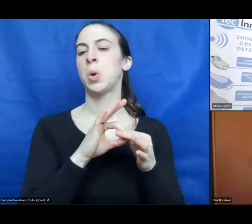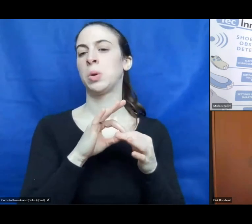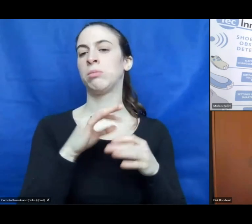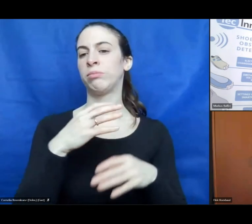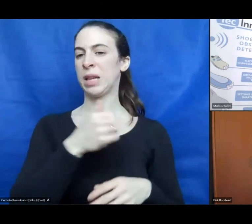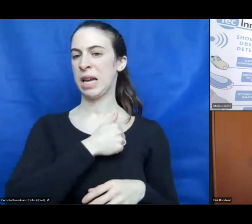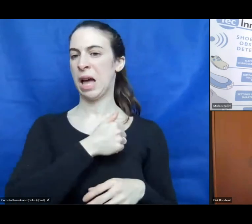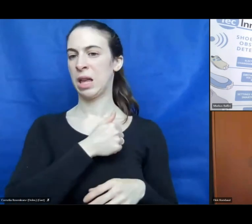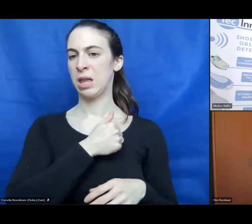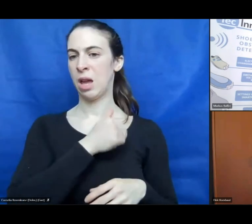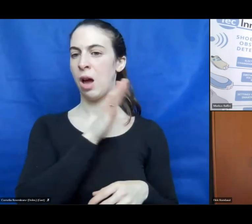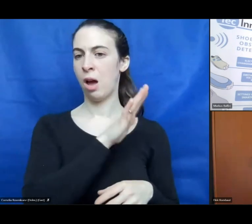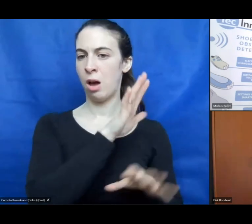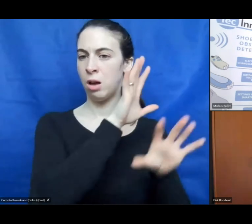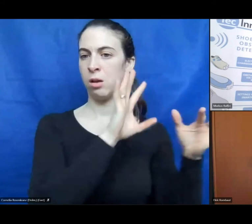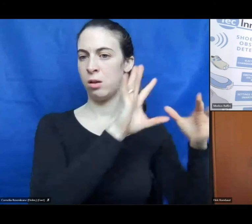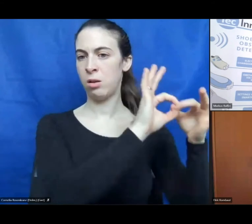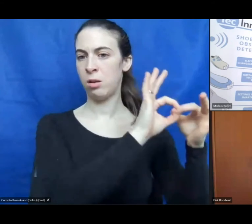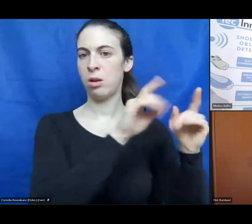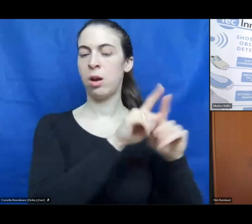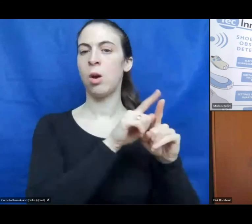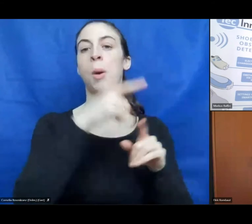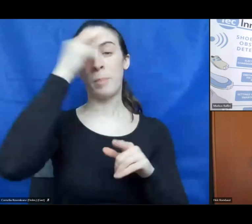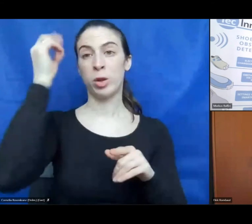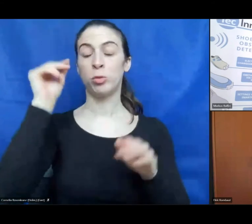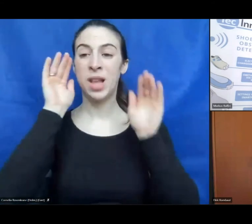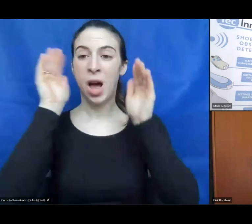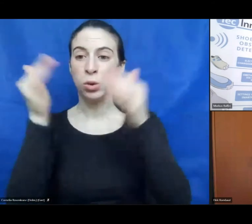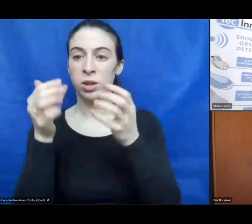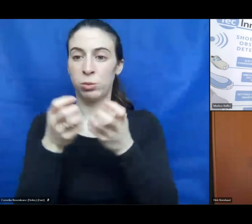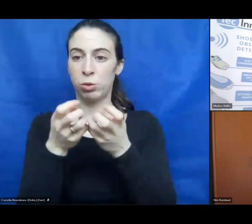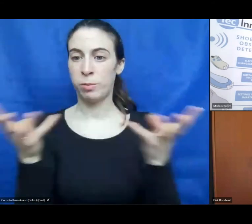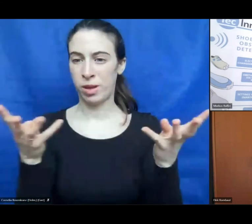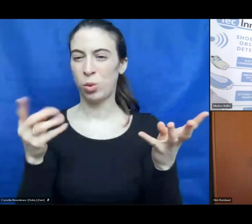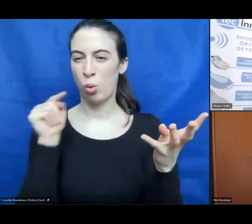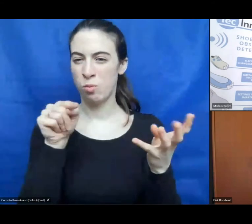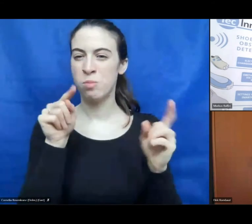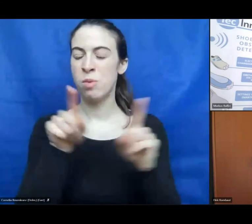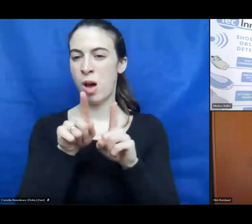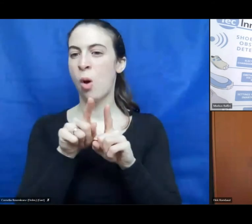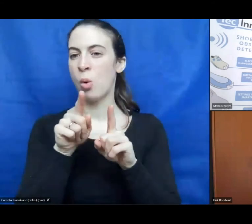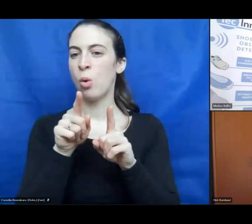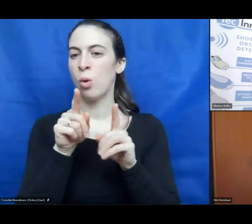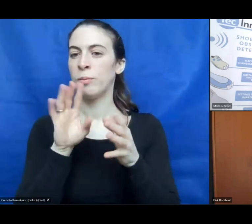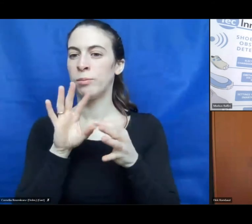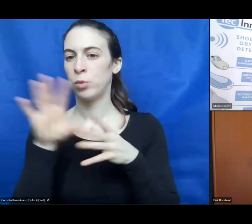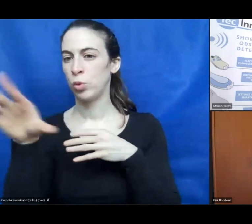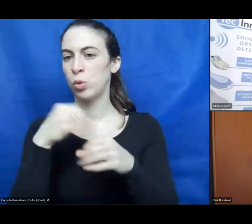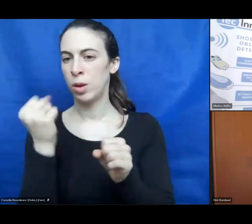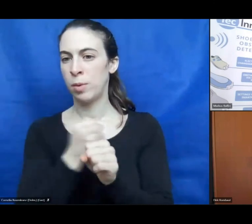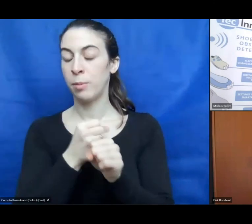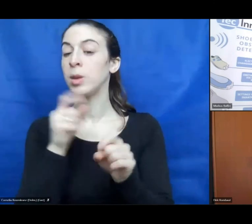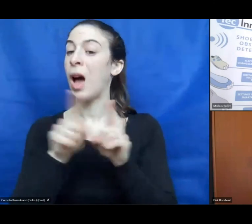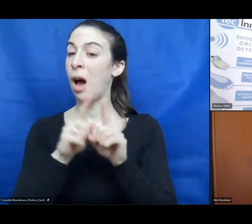employment of people with an autism spectrum profile. And it is also a global